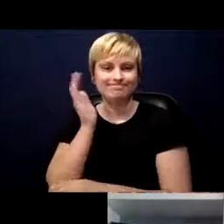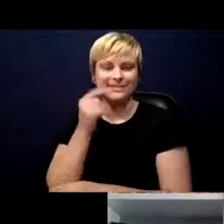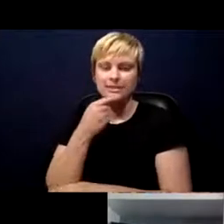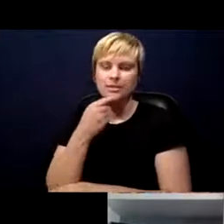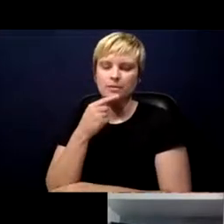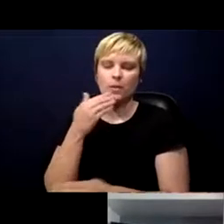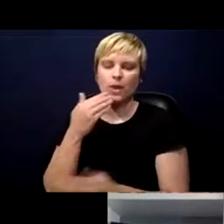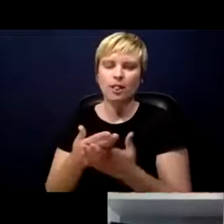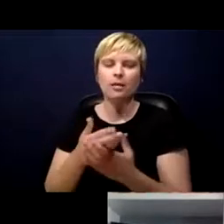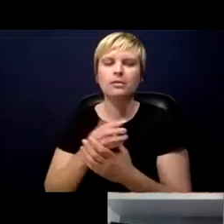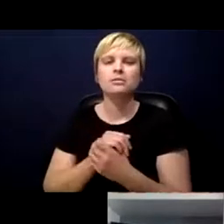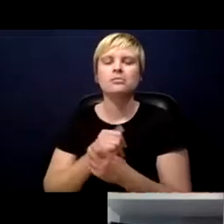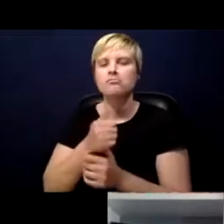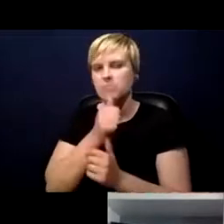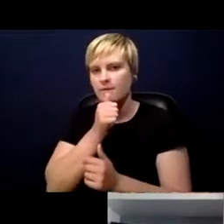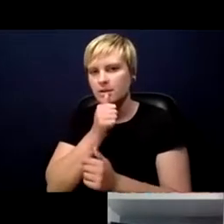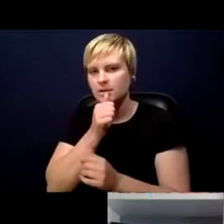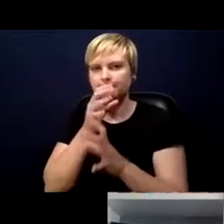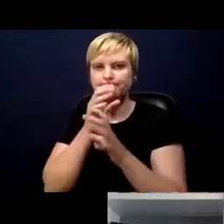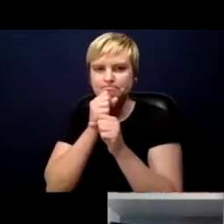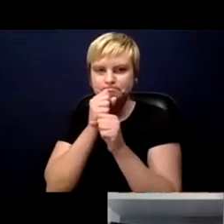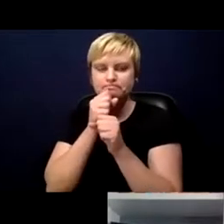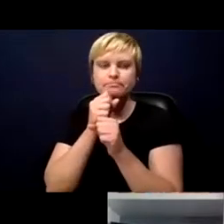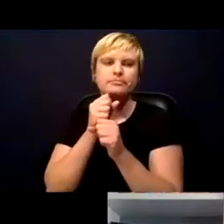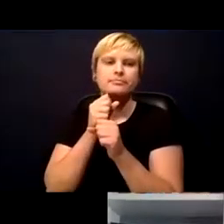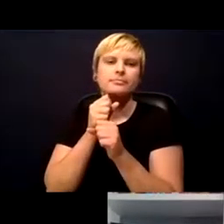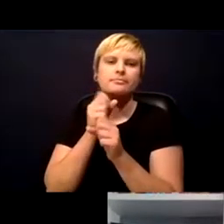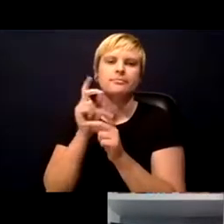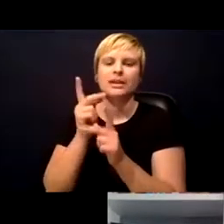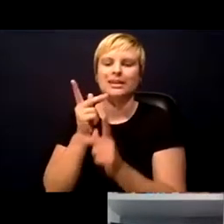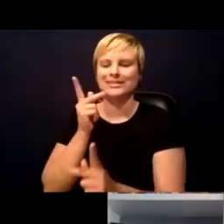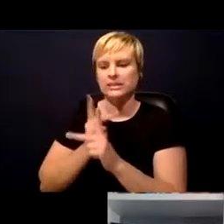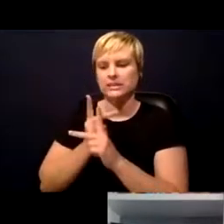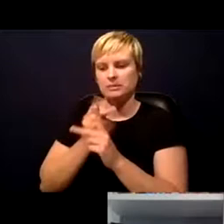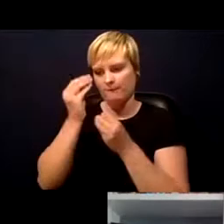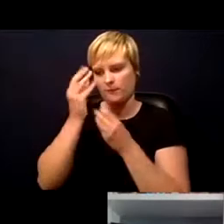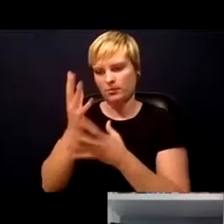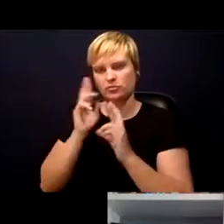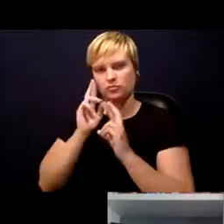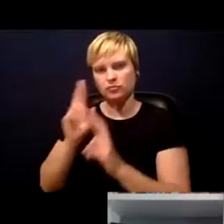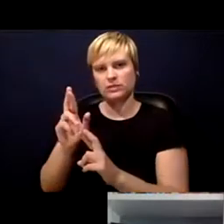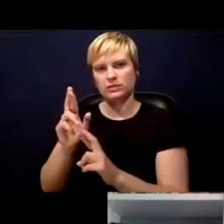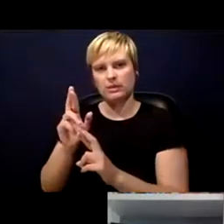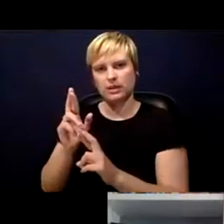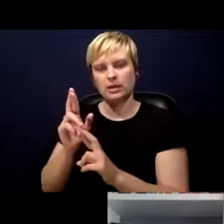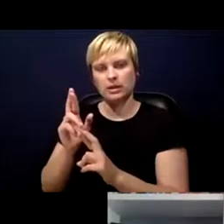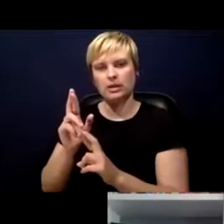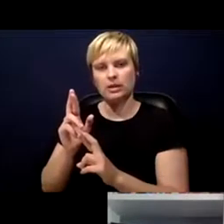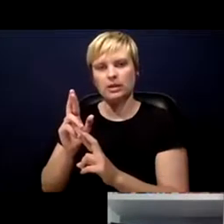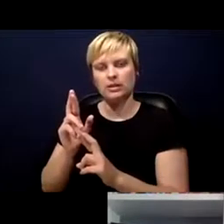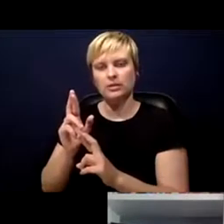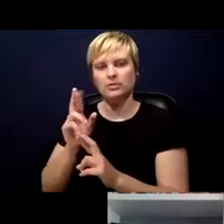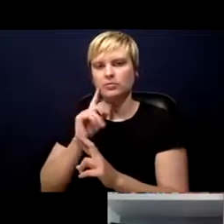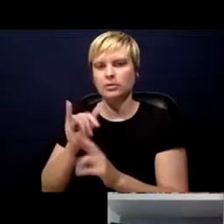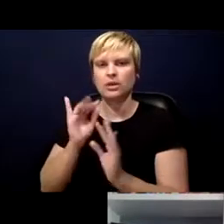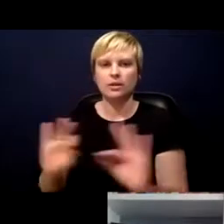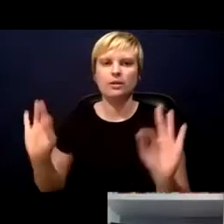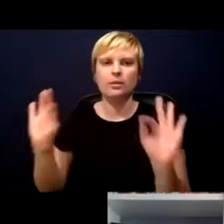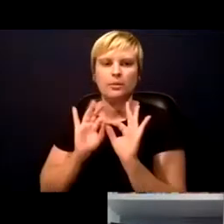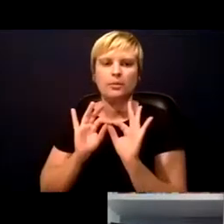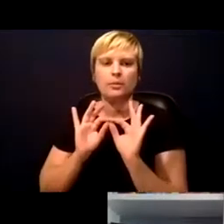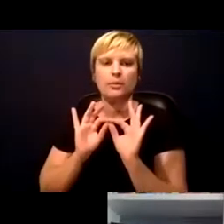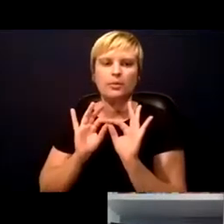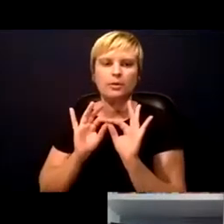privacy, keeping people information and respect for autonomy is very, very much critical in